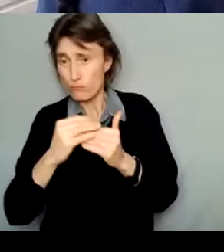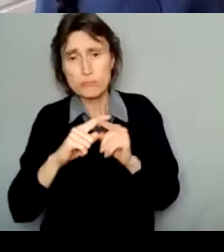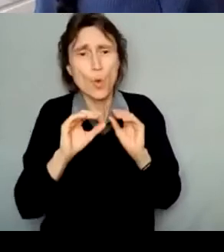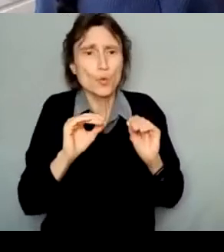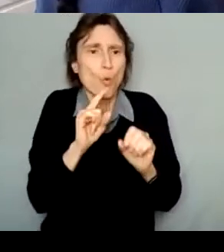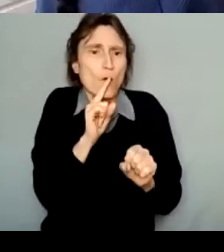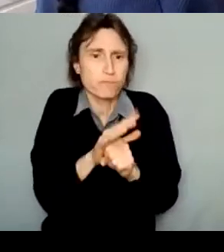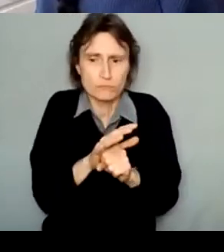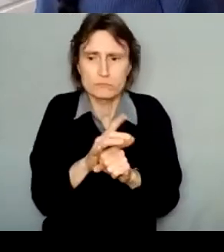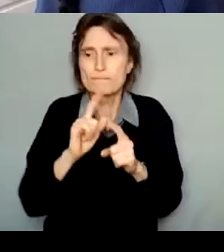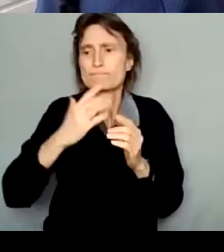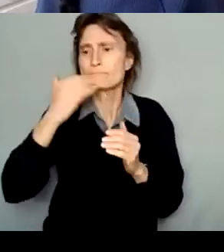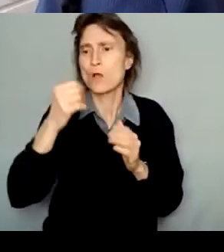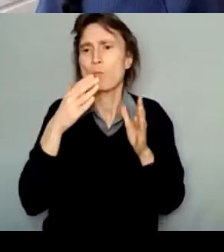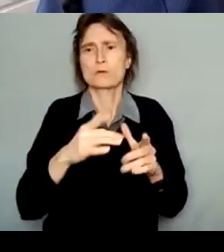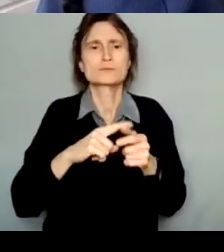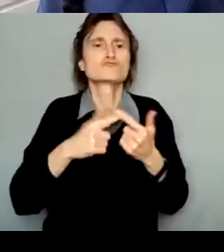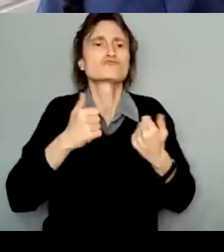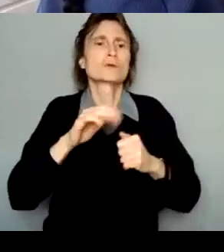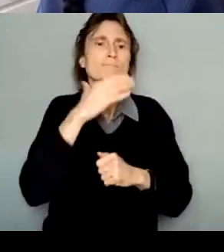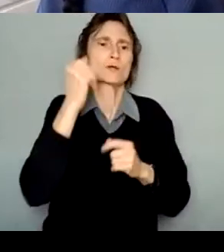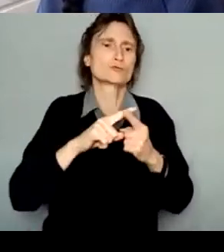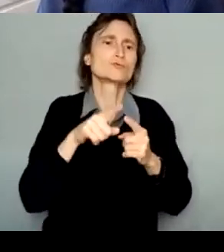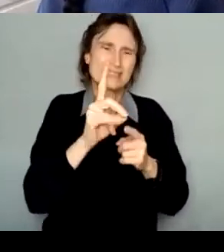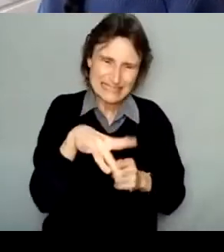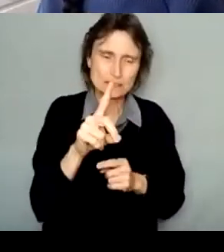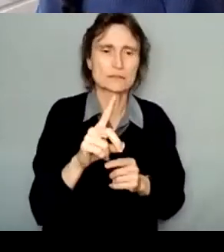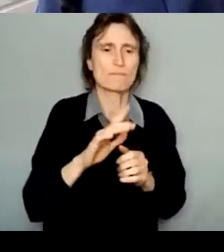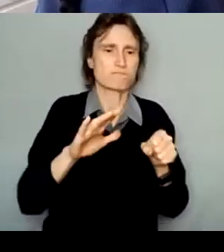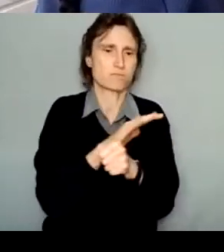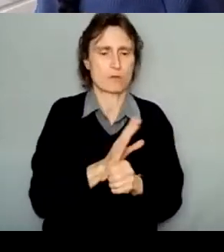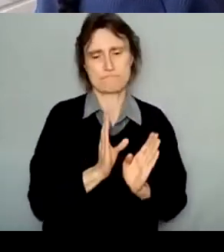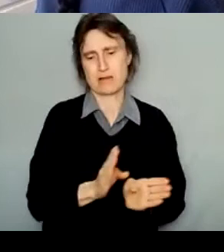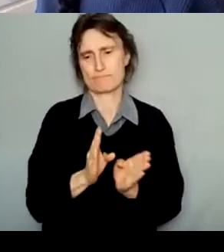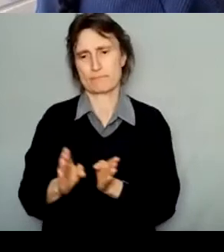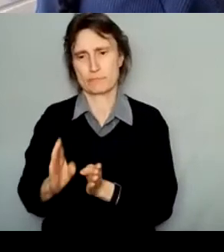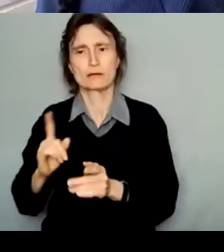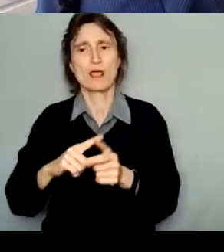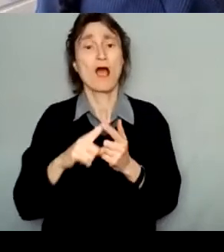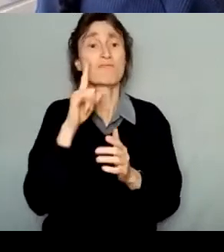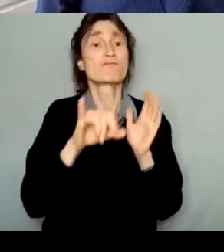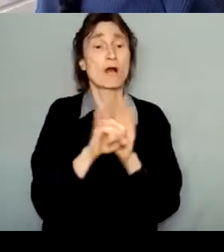do your best to demonstrate that you have done the proper planning and mark that funding as pending.